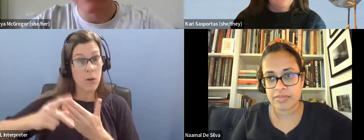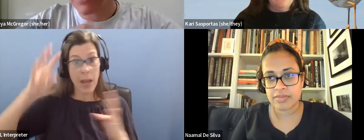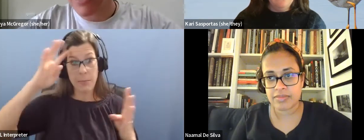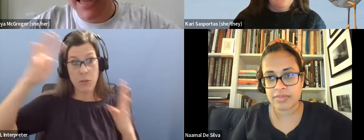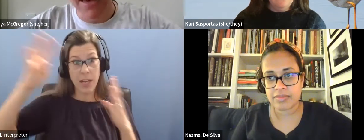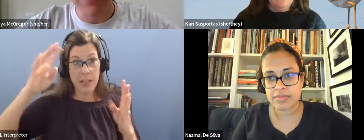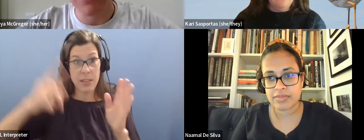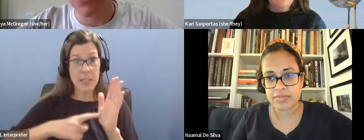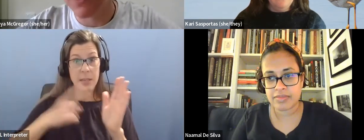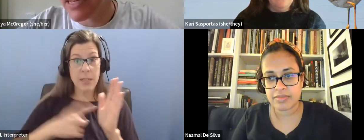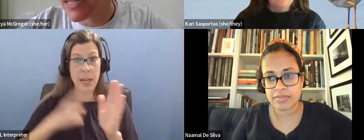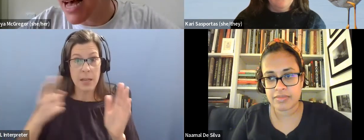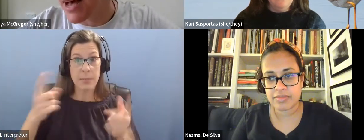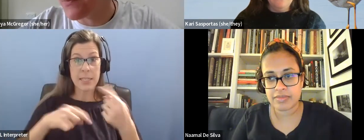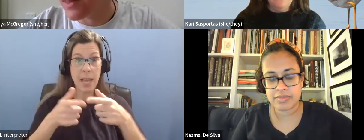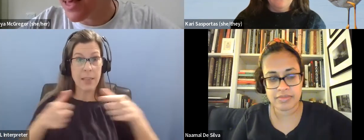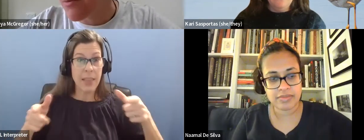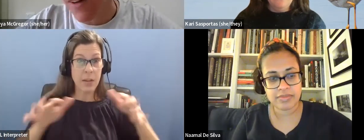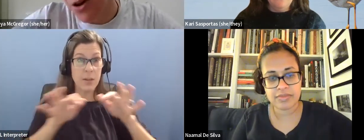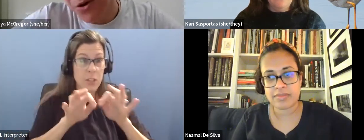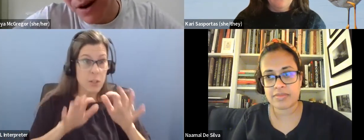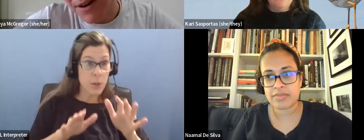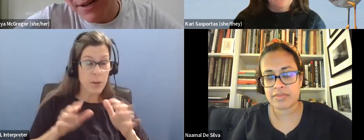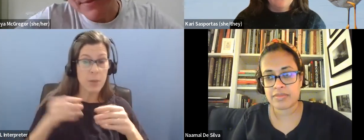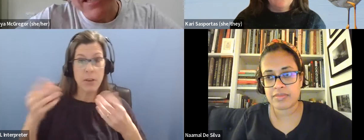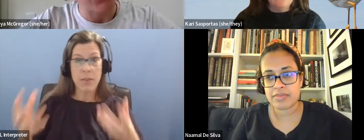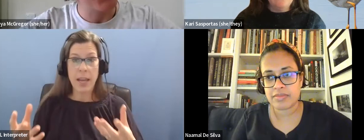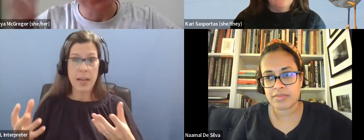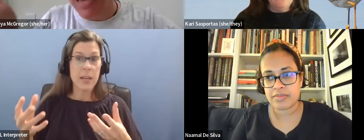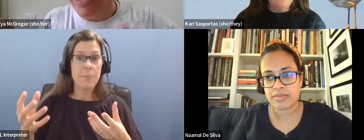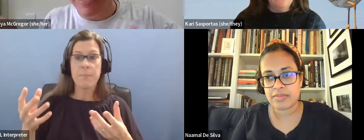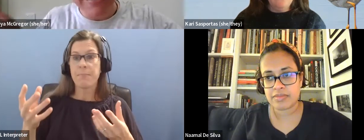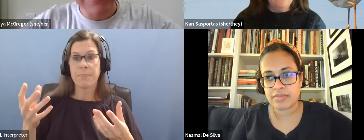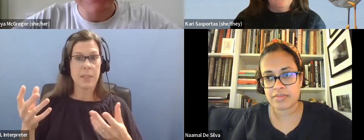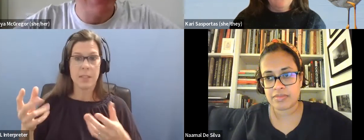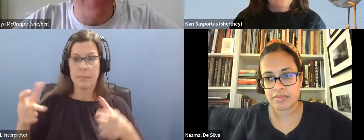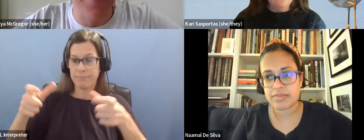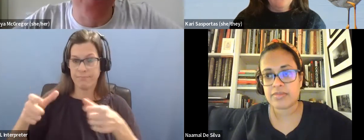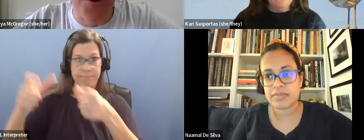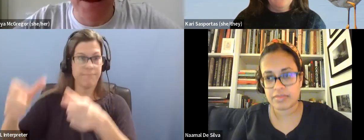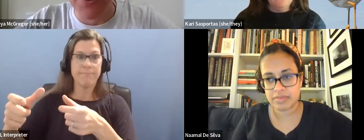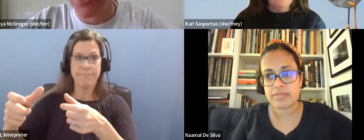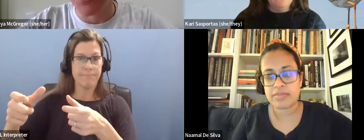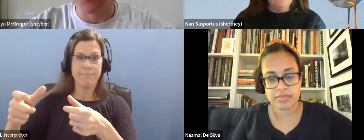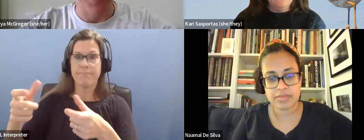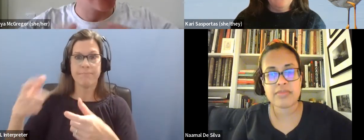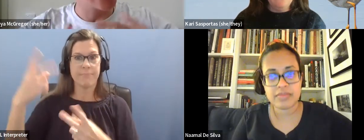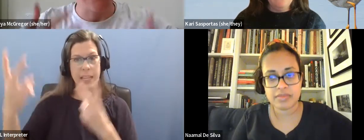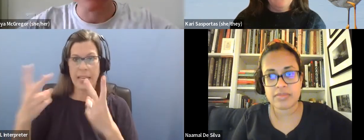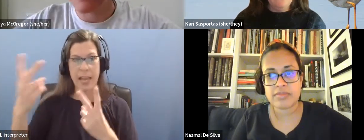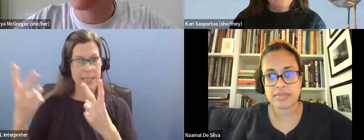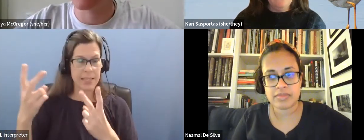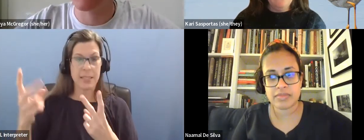things like sign language interpreters providing honorarians to guests or people who